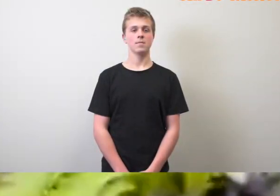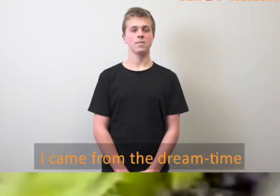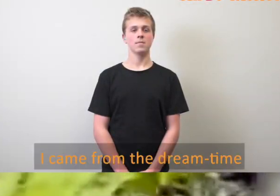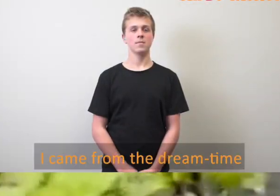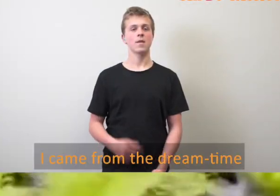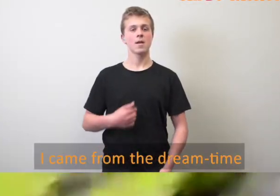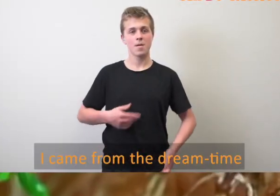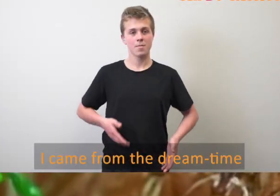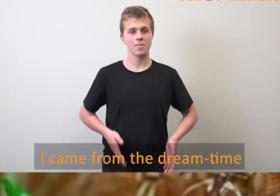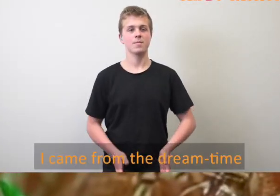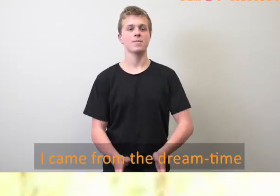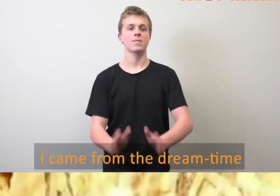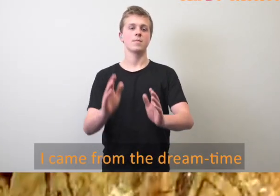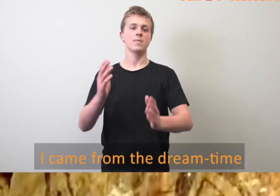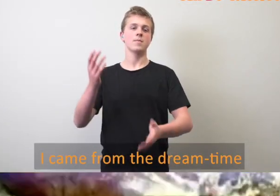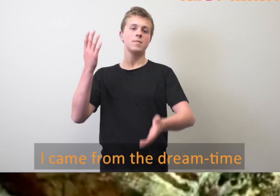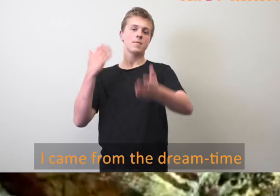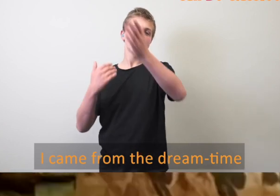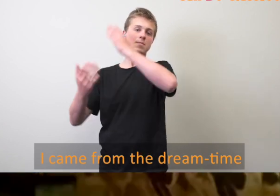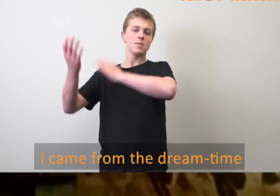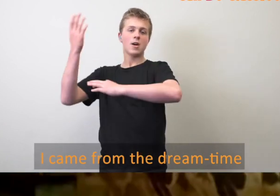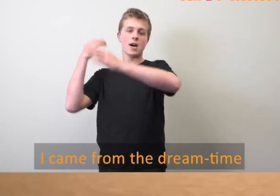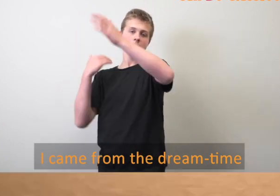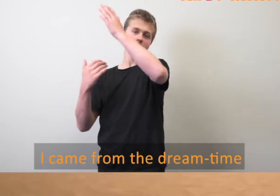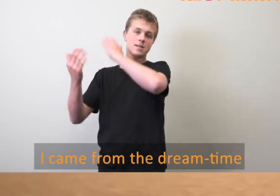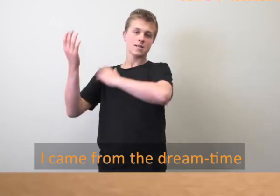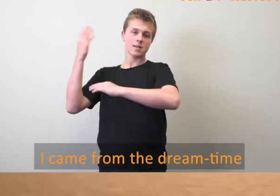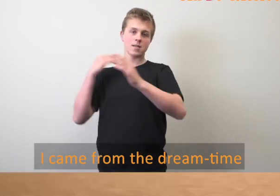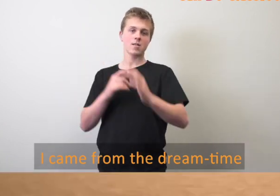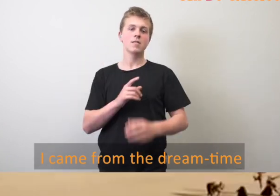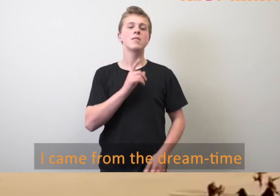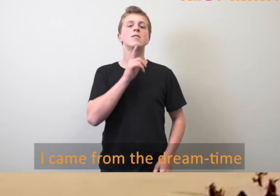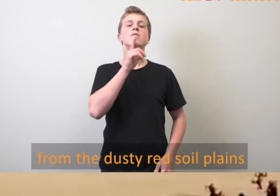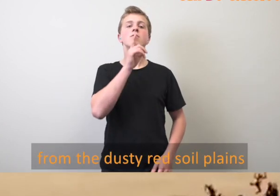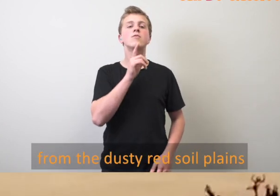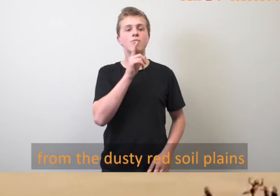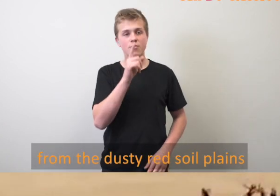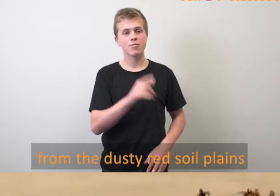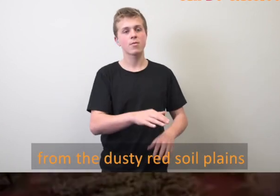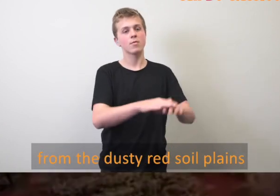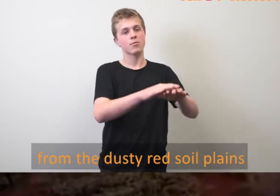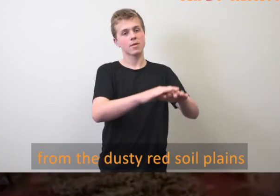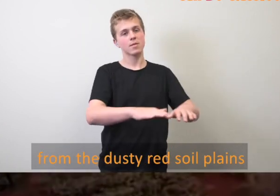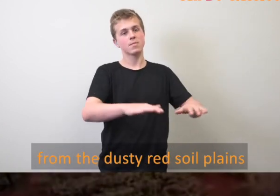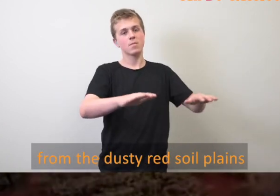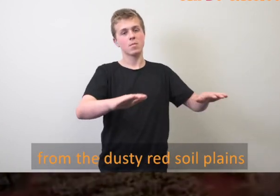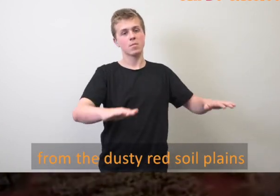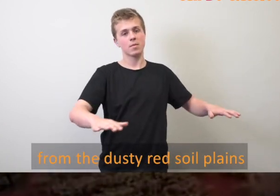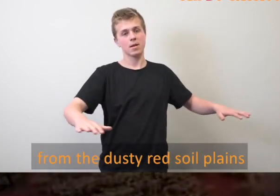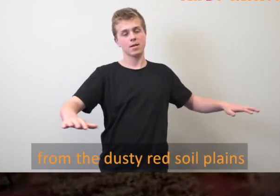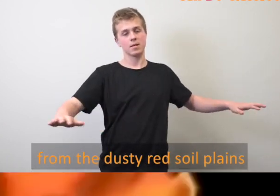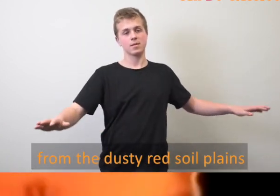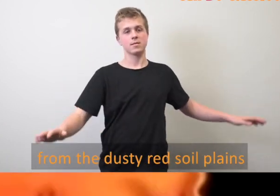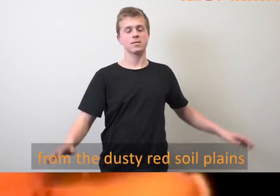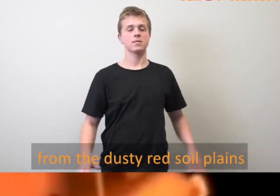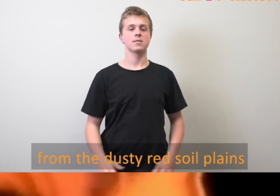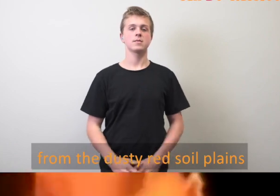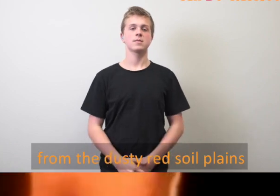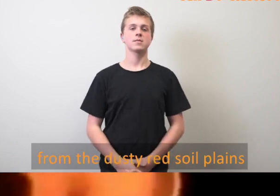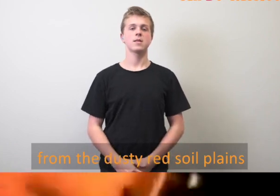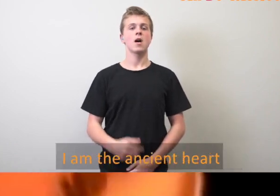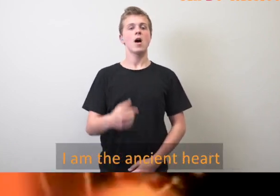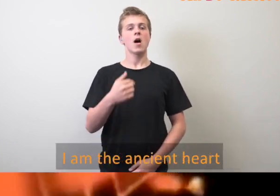I came from the dream time, from the dusty red soil plains,